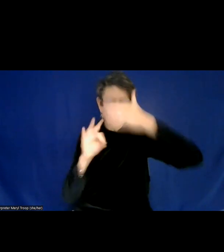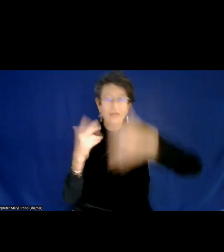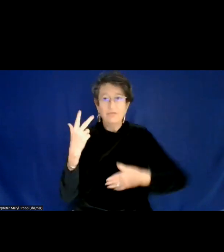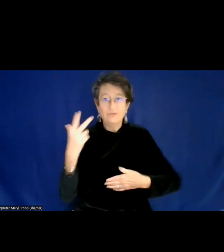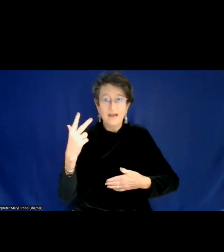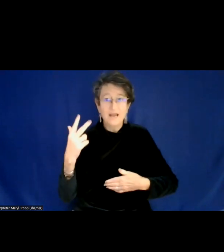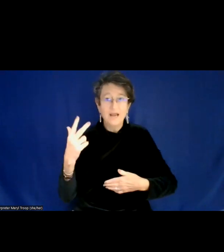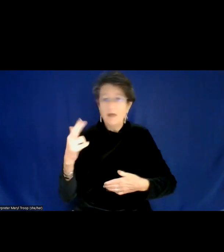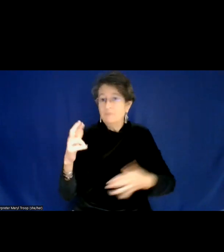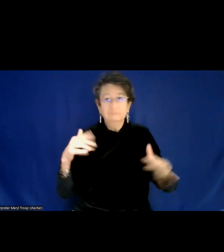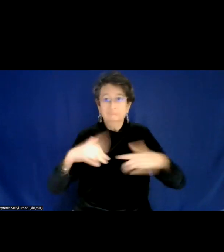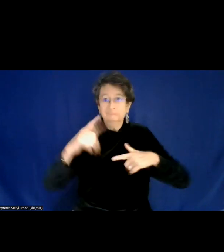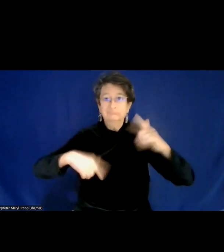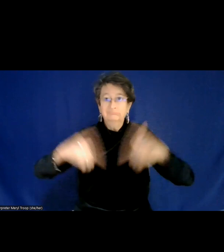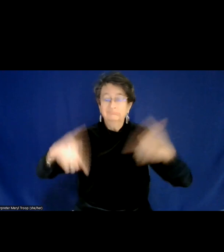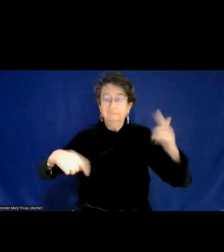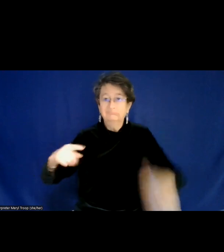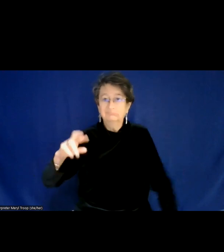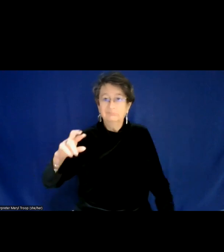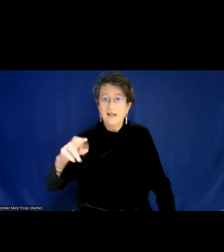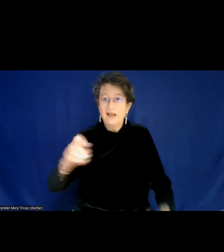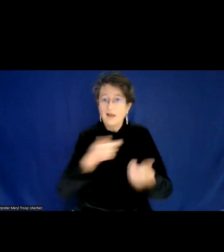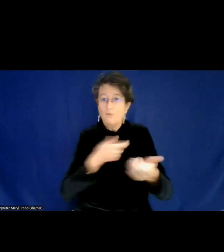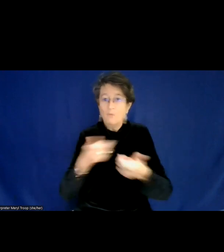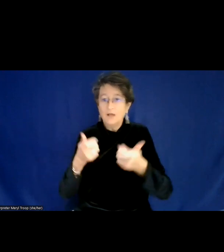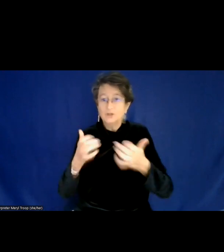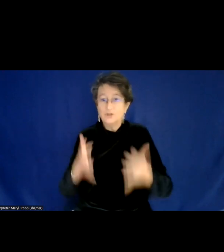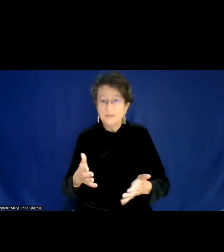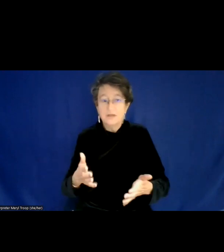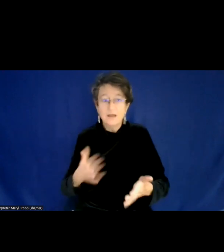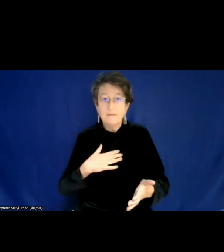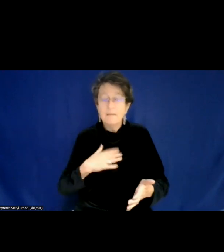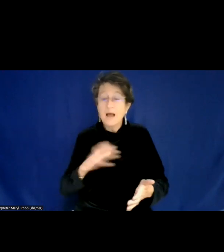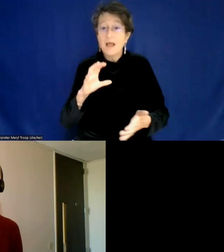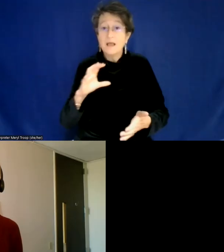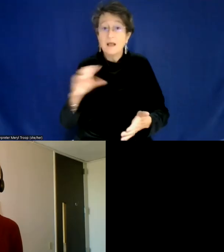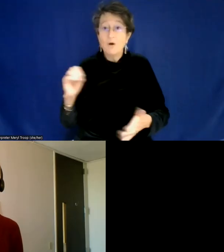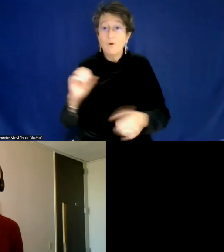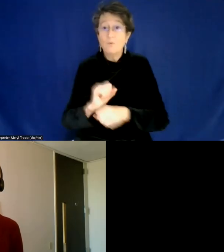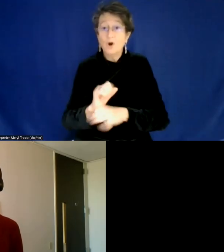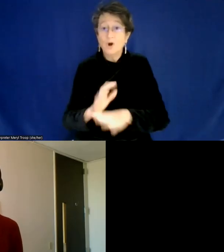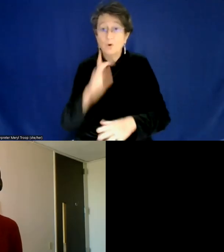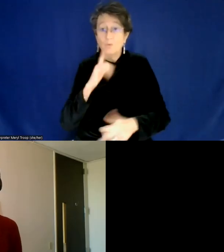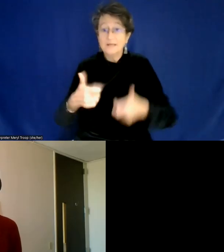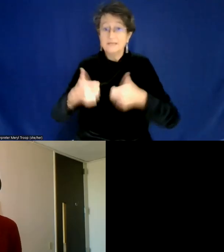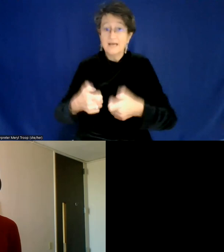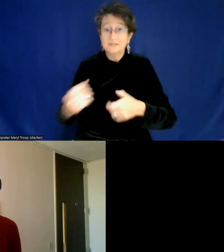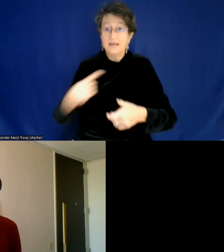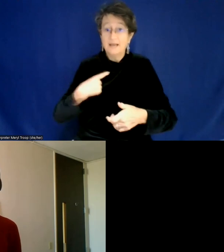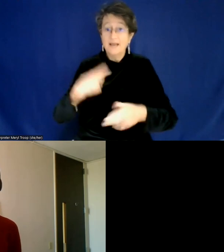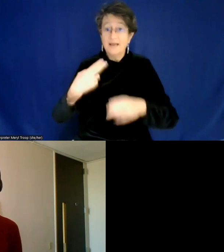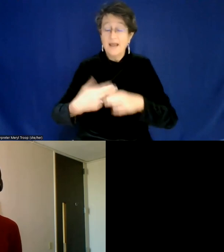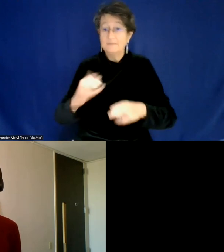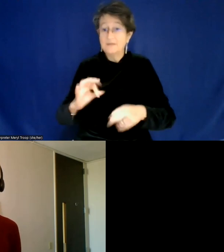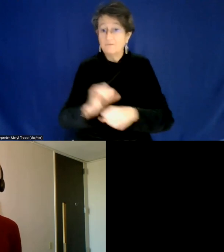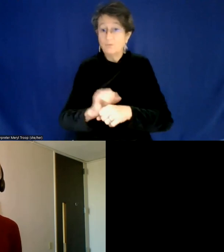And I'm going to ask my colleague, I think it's Larissa who's going to be texting me the names of winners. Oh, she's already on it.